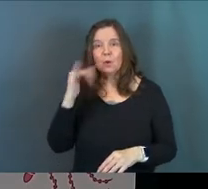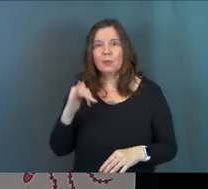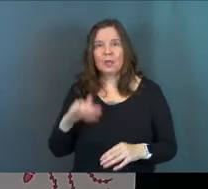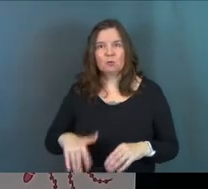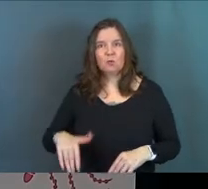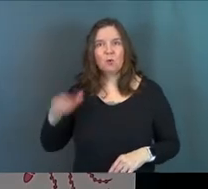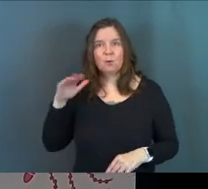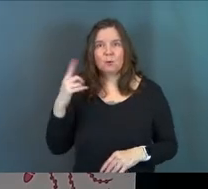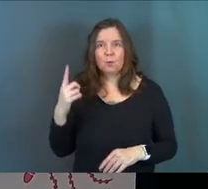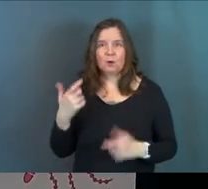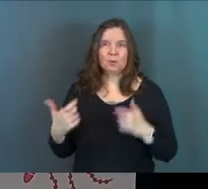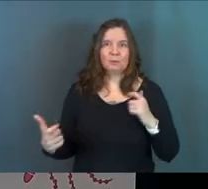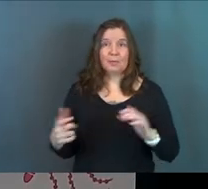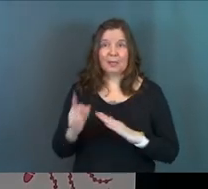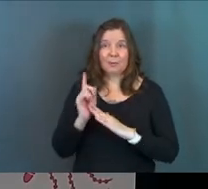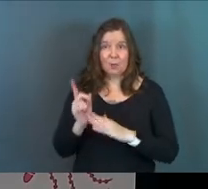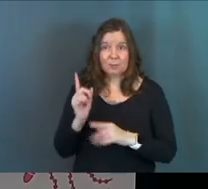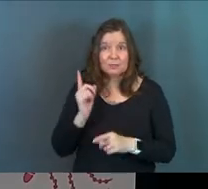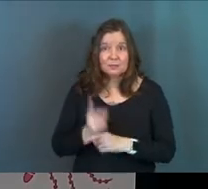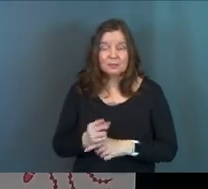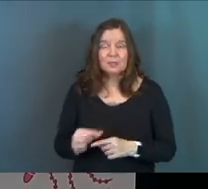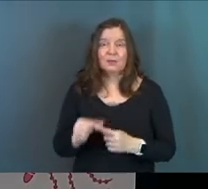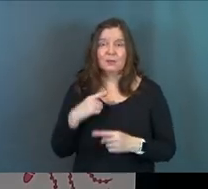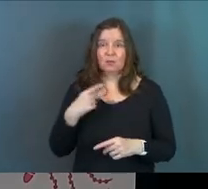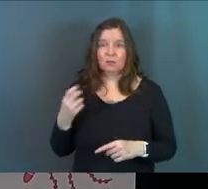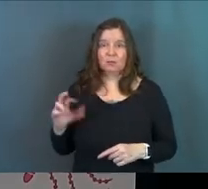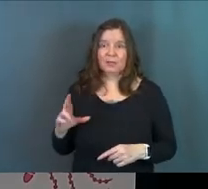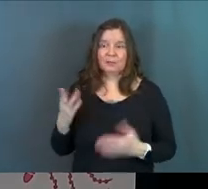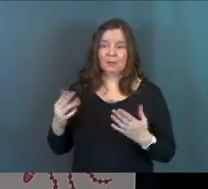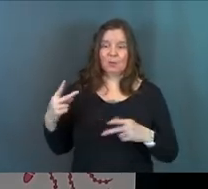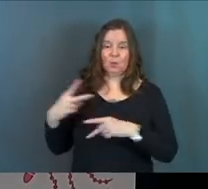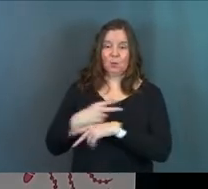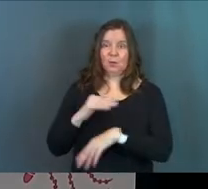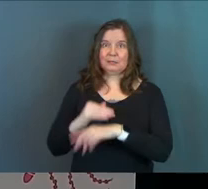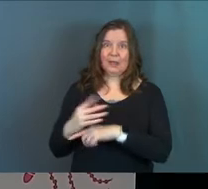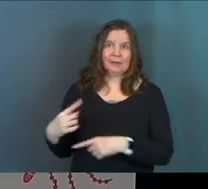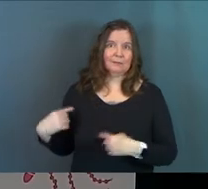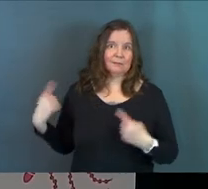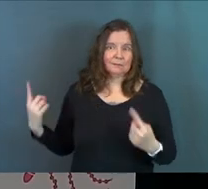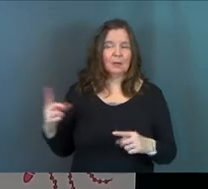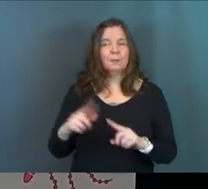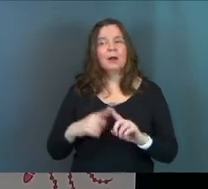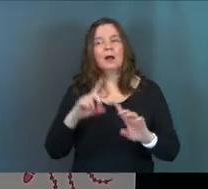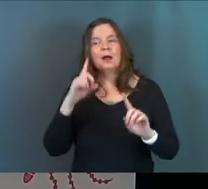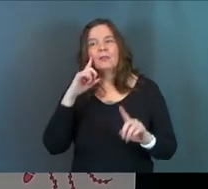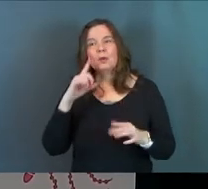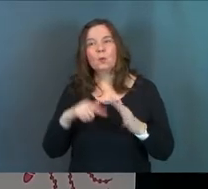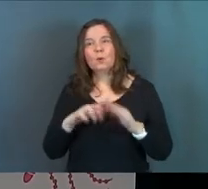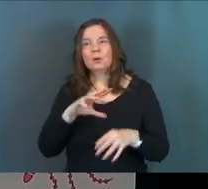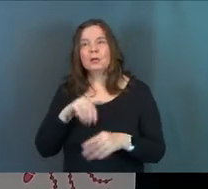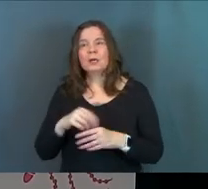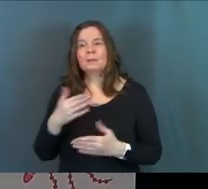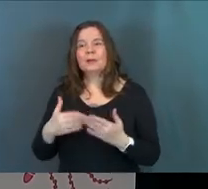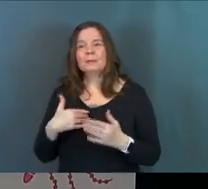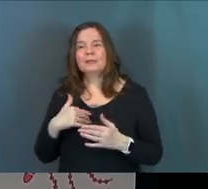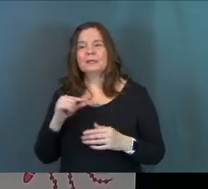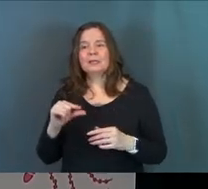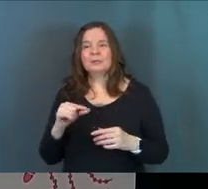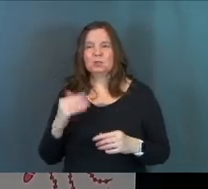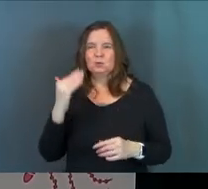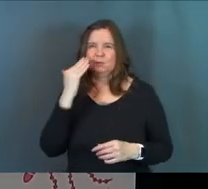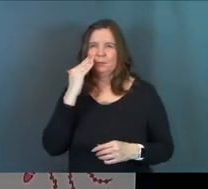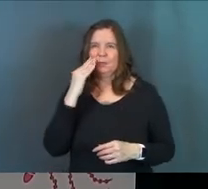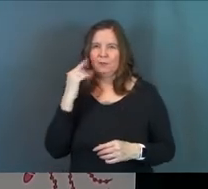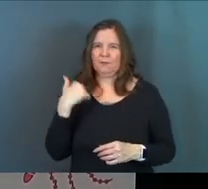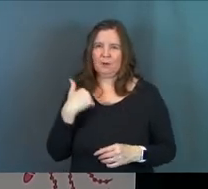that kind of growing up. It's one of those big moments, right? Especially for Peter, like probably the worst night ever. But I think, and what we're going to get into is maybe this scene is a little too